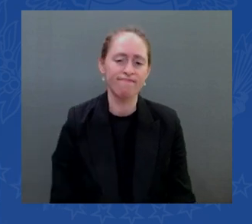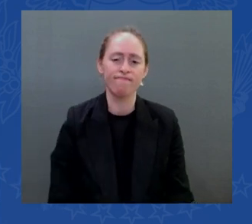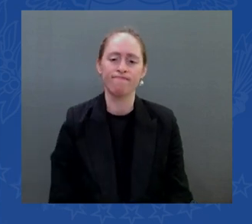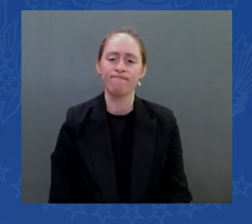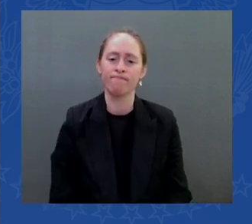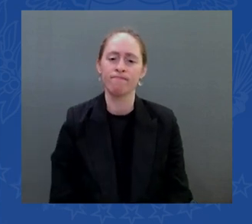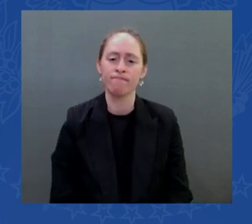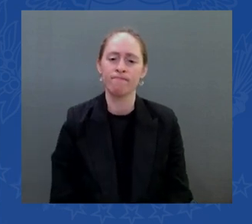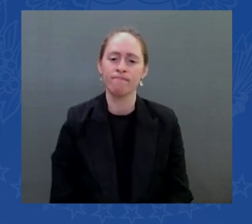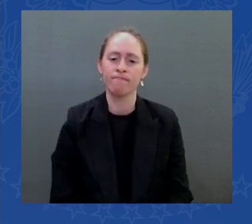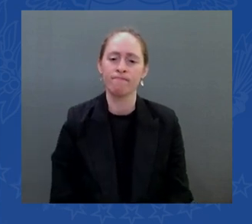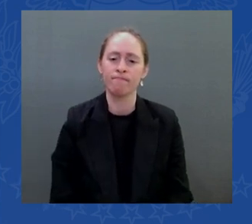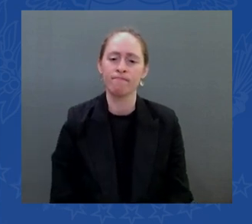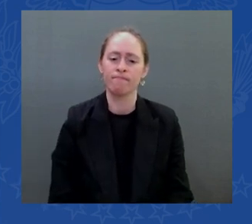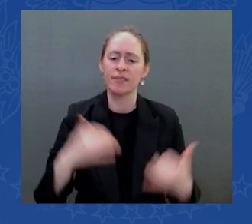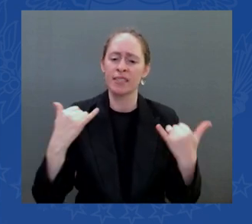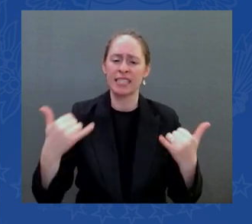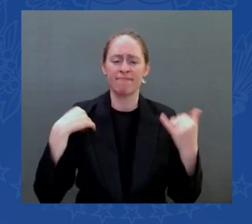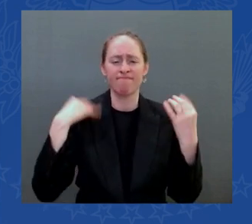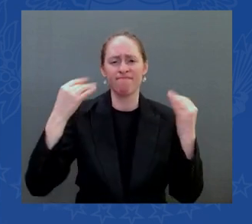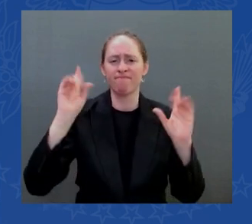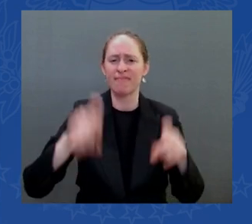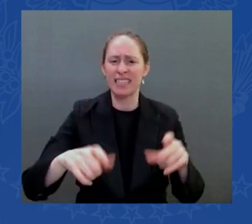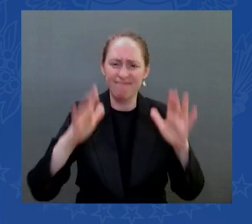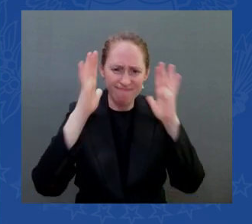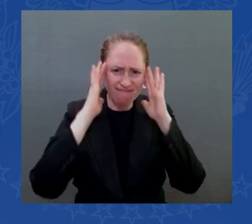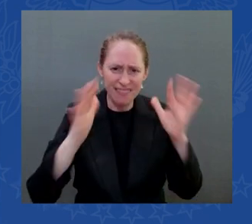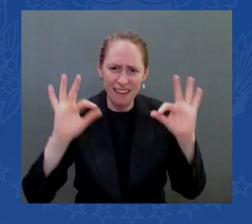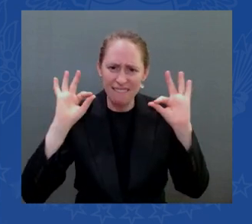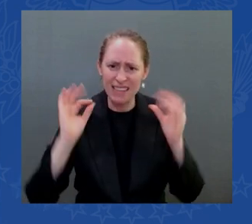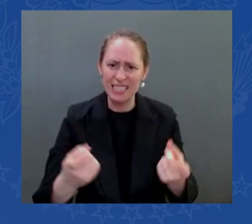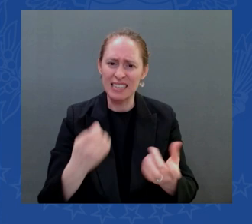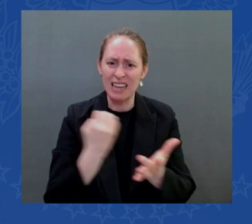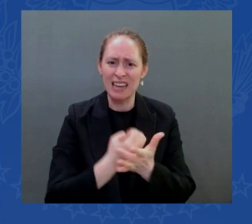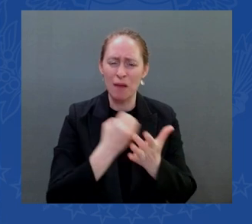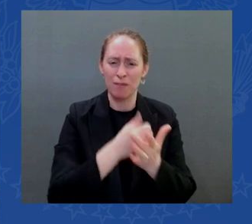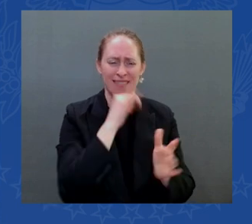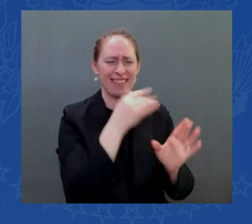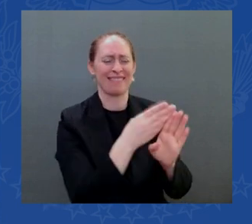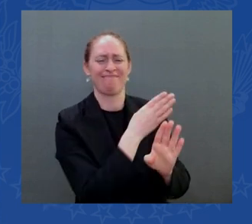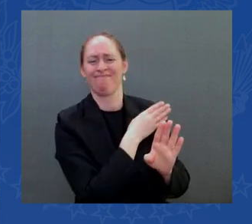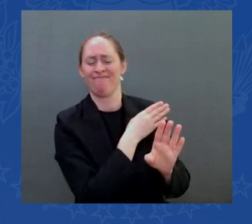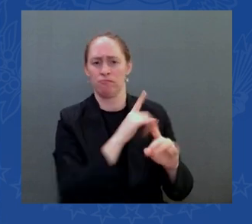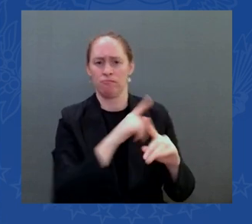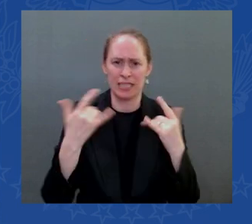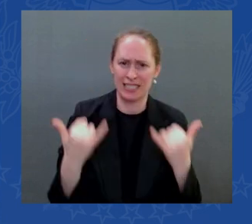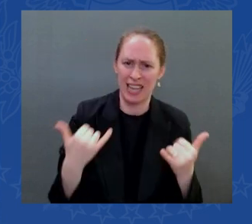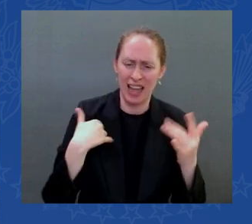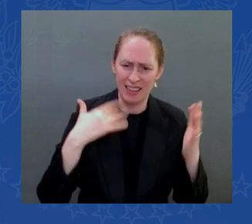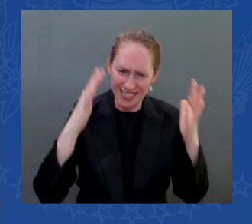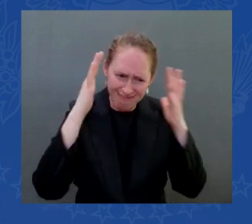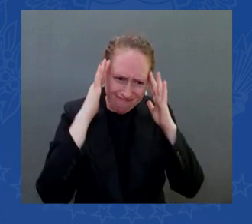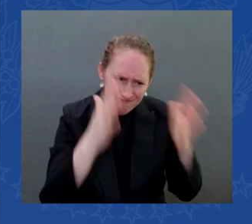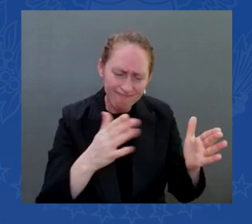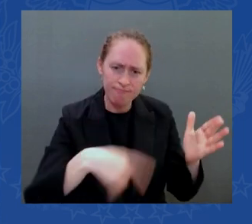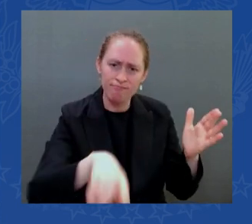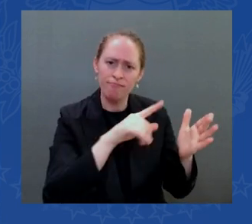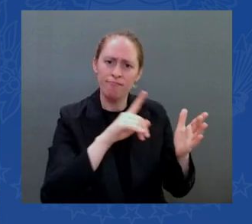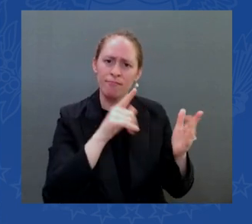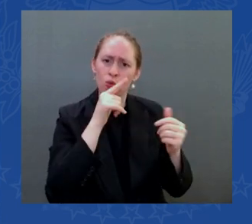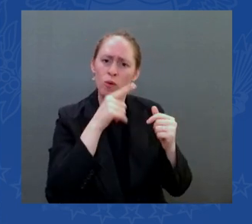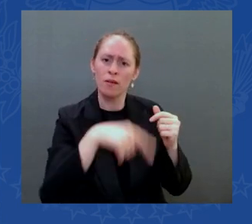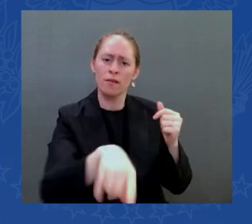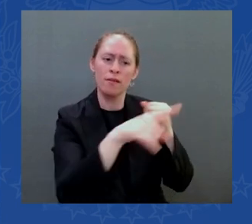because when that happens everybody does well the wealthy do very well and the poor have a ladder up